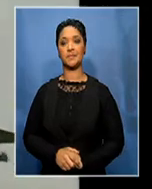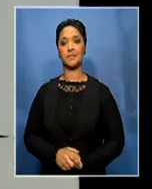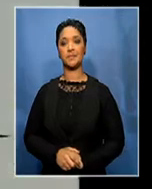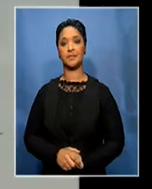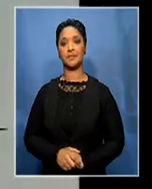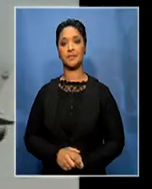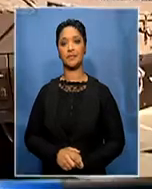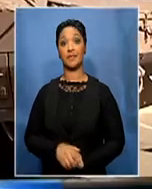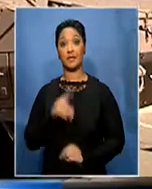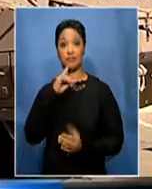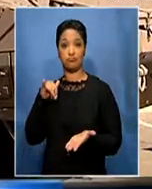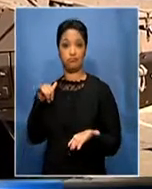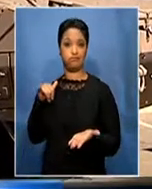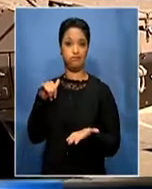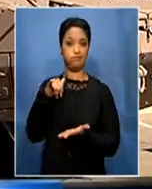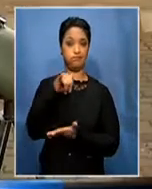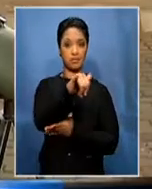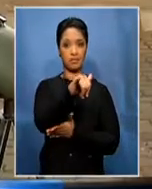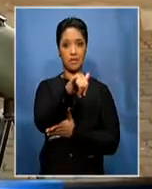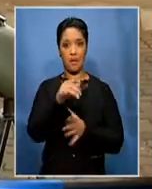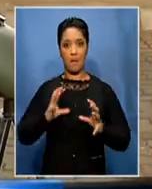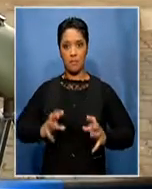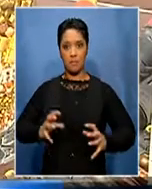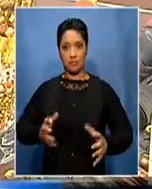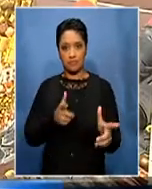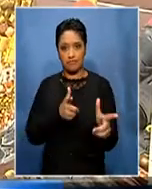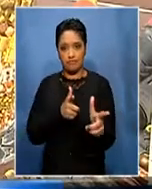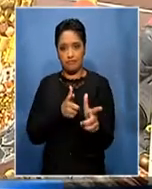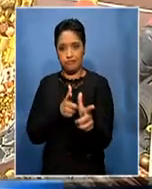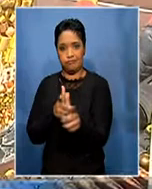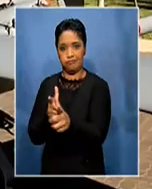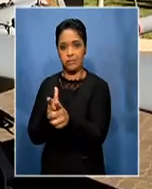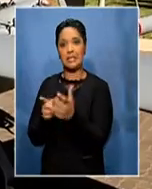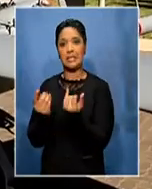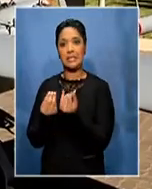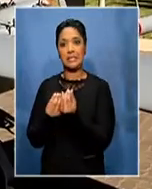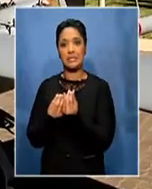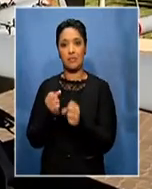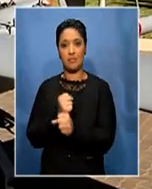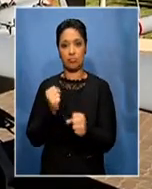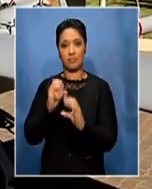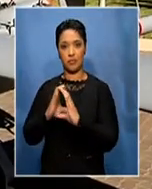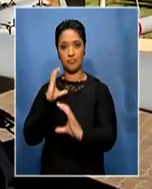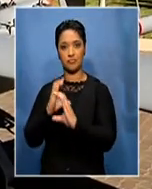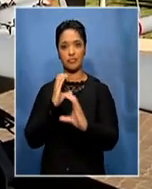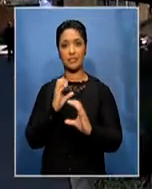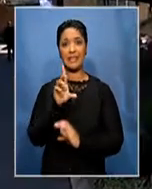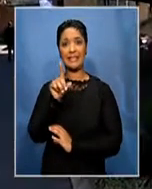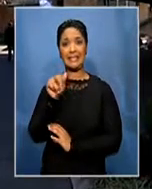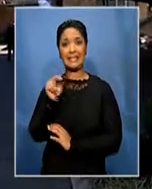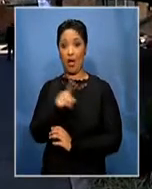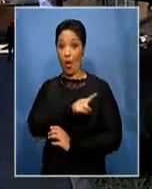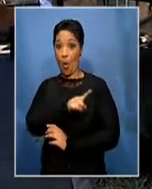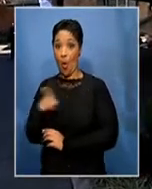From fighter jets, armored vehicles, missiles, ammunition and even drones, Danel has it all.